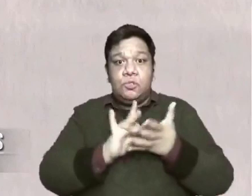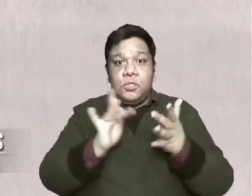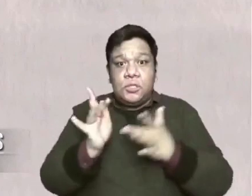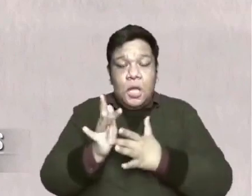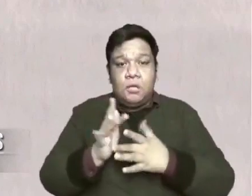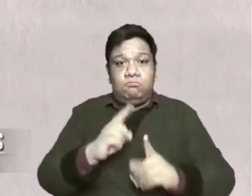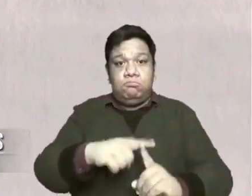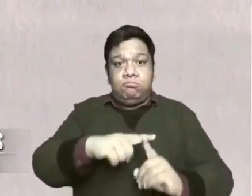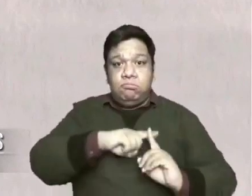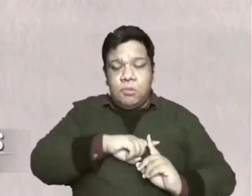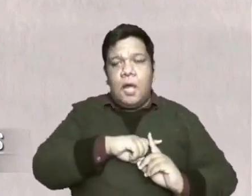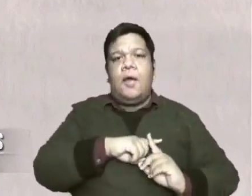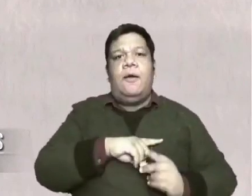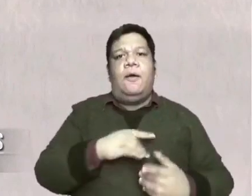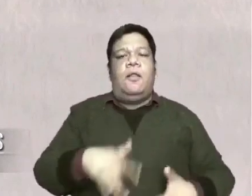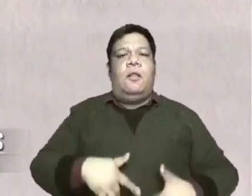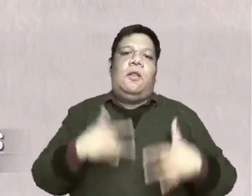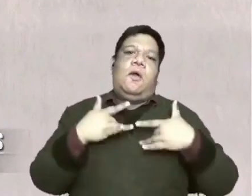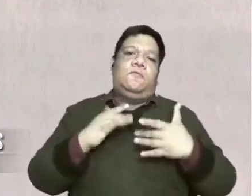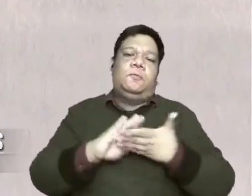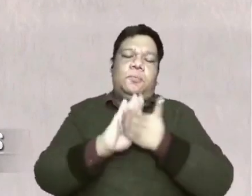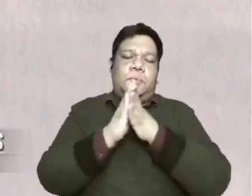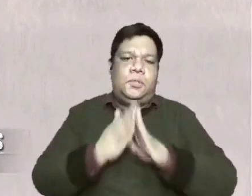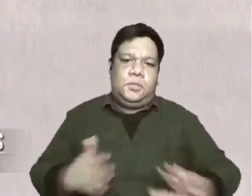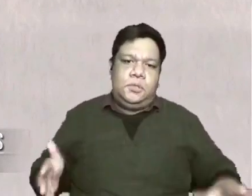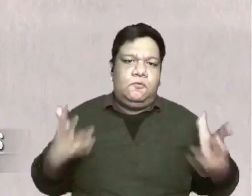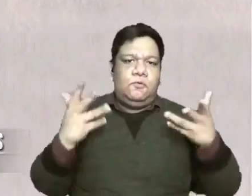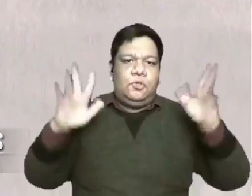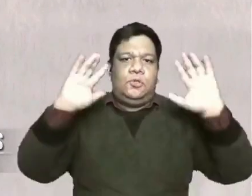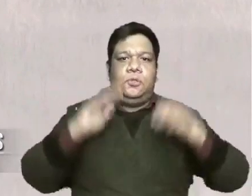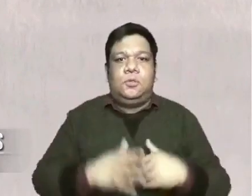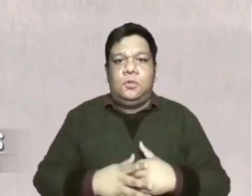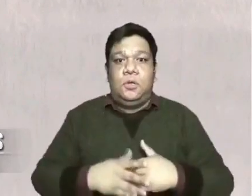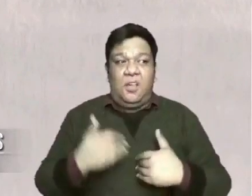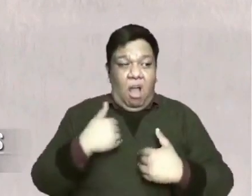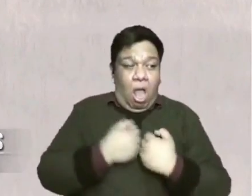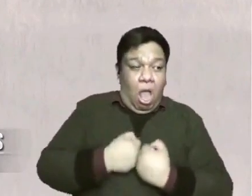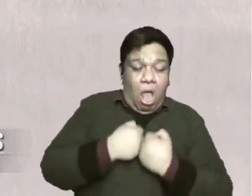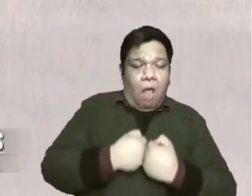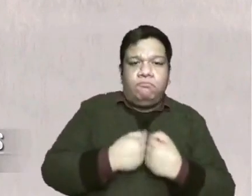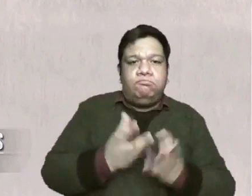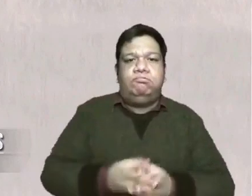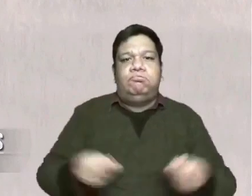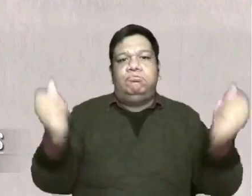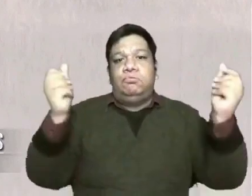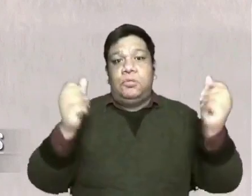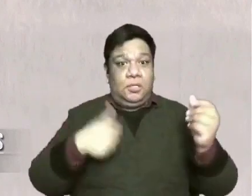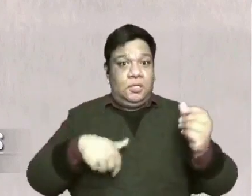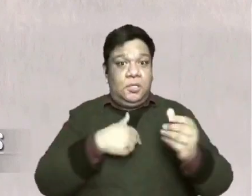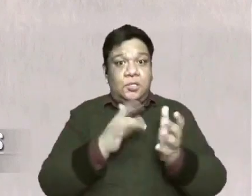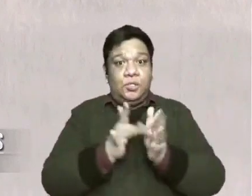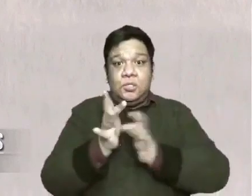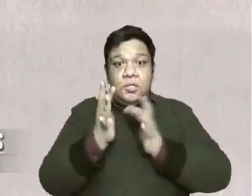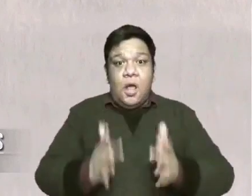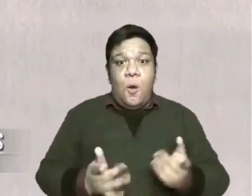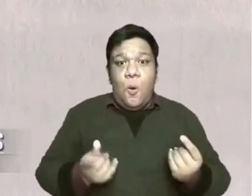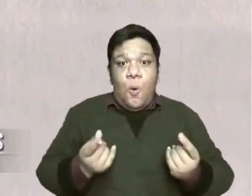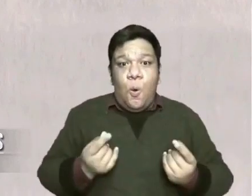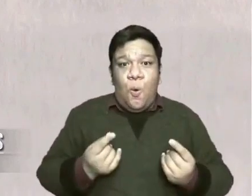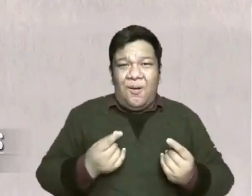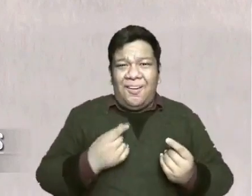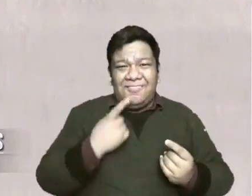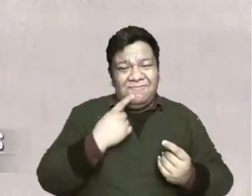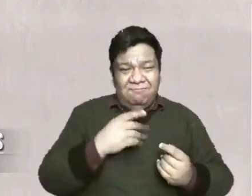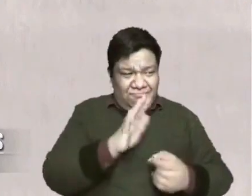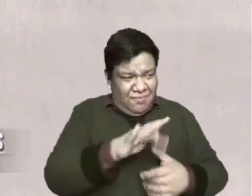They are the ones who found an end to their struggle. That is why in our Christian lingo we say, isoko mo na